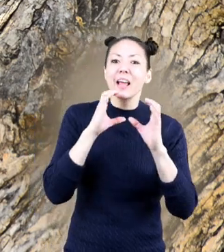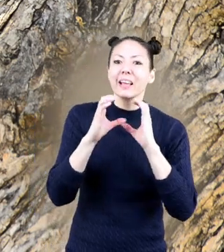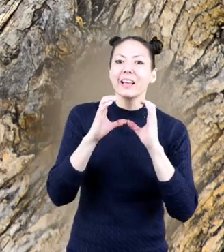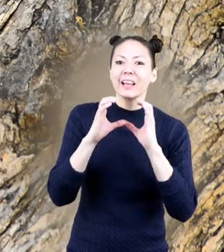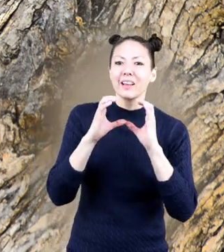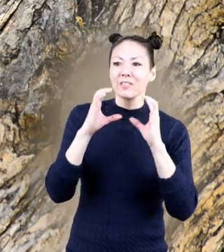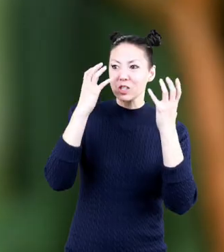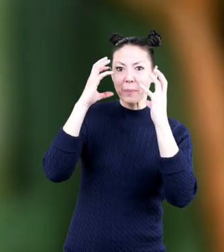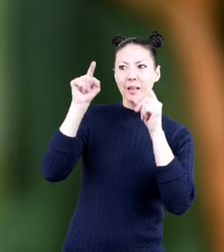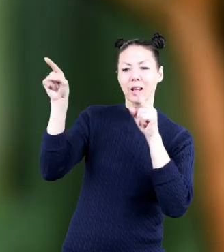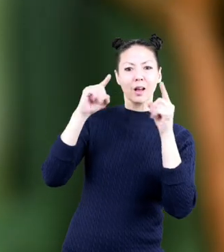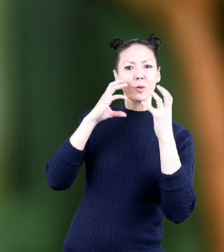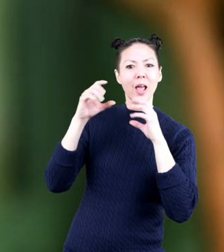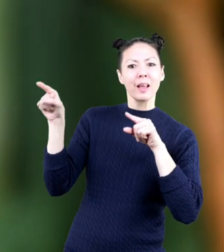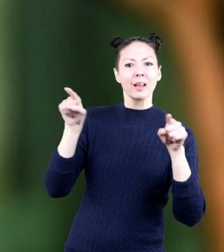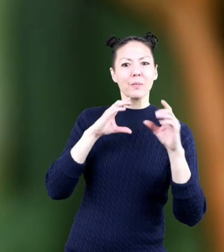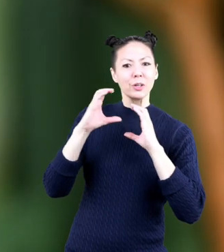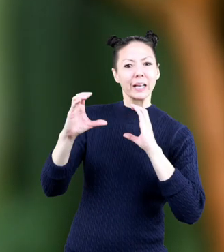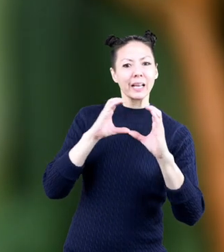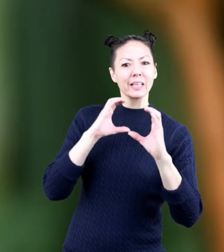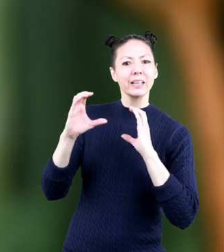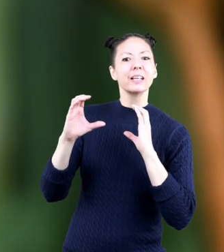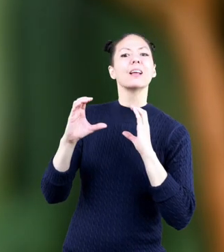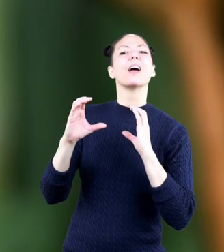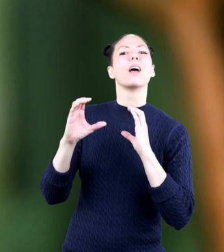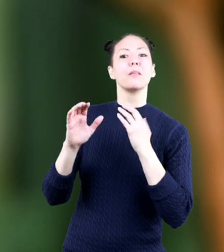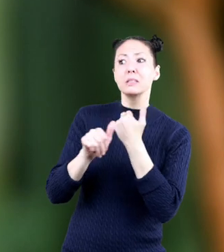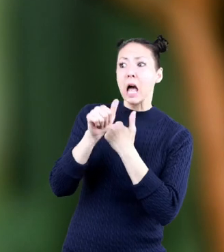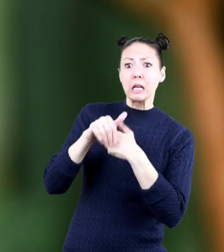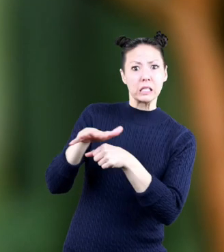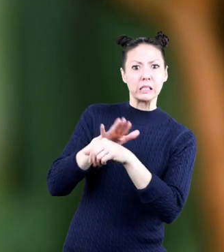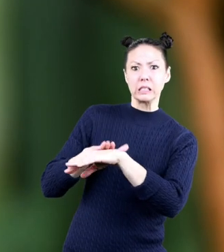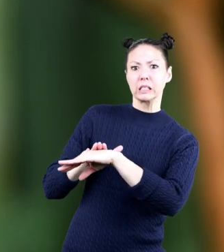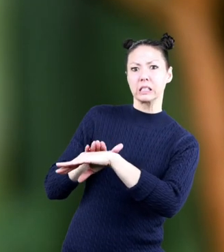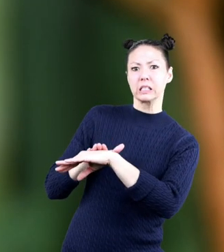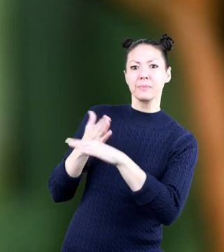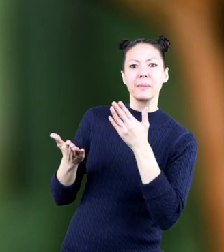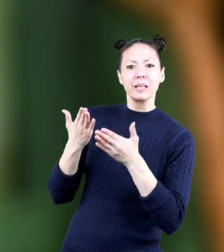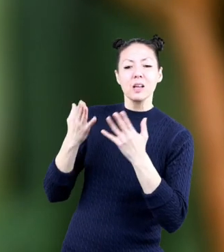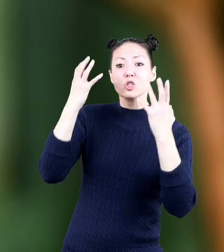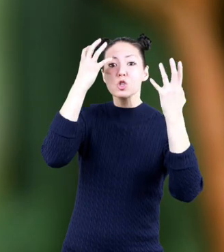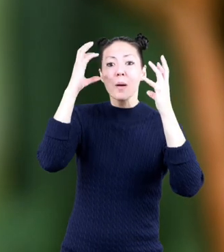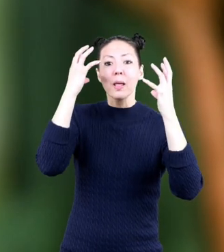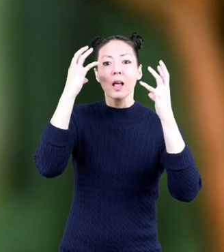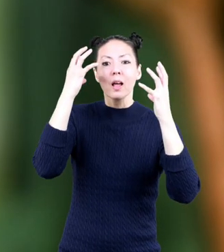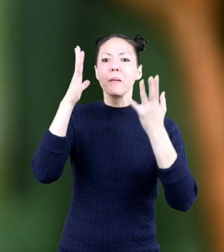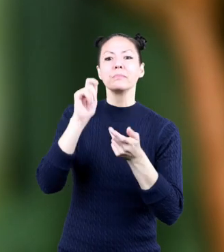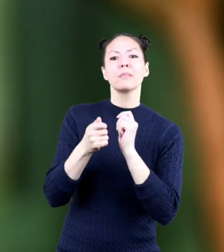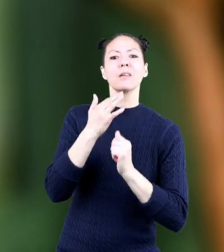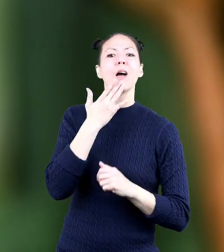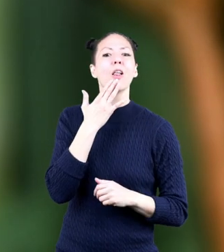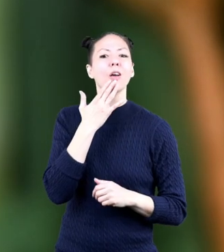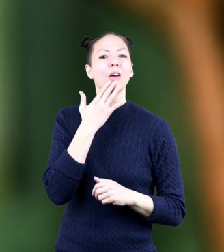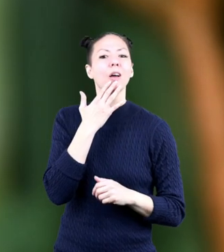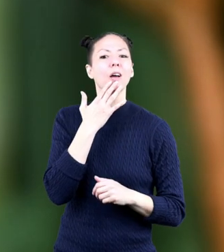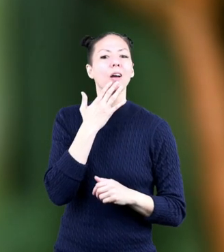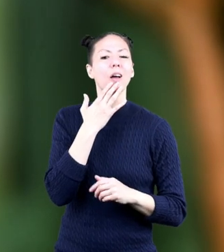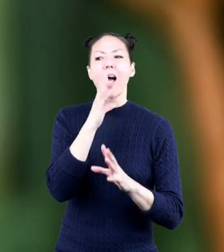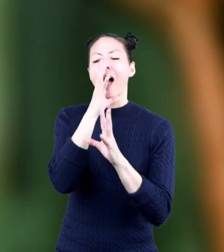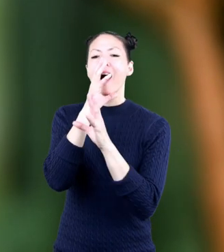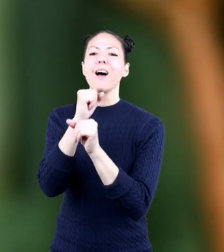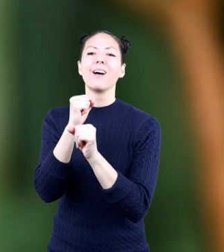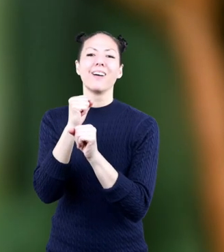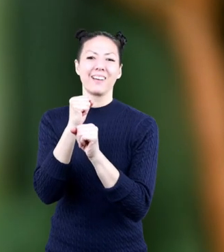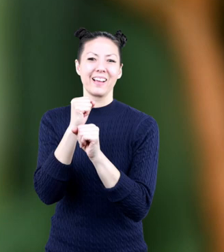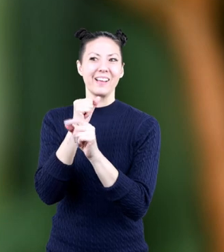chameleons. They communicate that there may be danger in the area. Chameleons may change colors to attract a